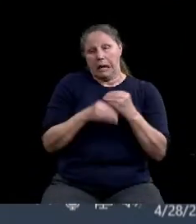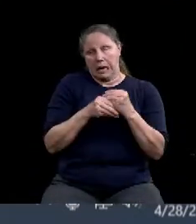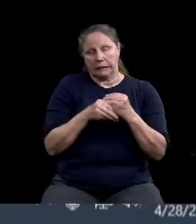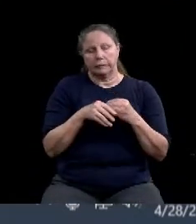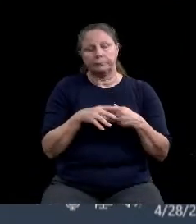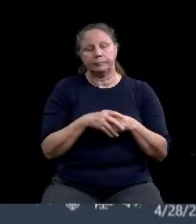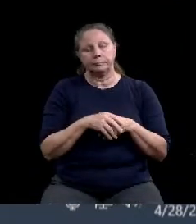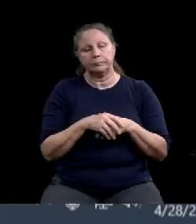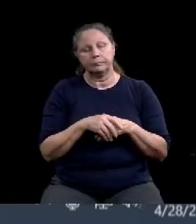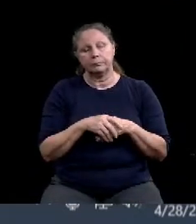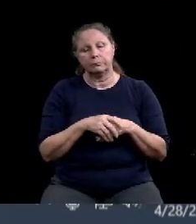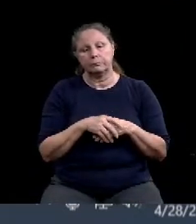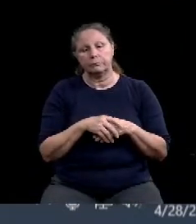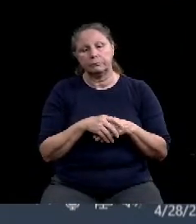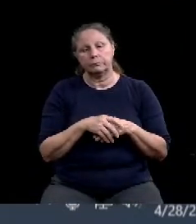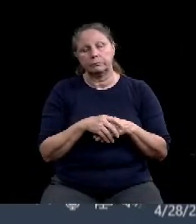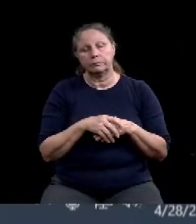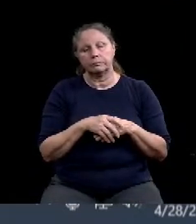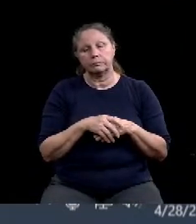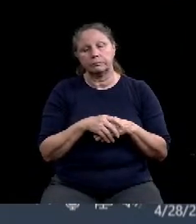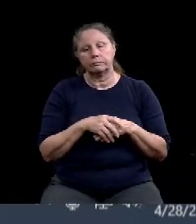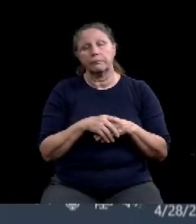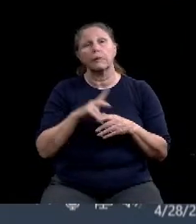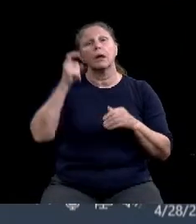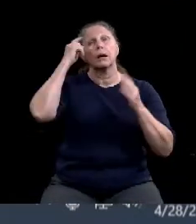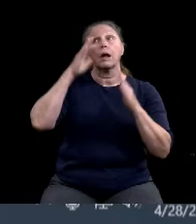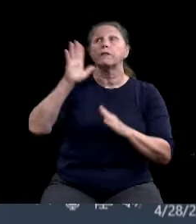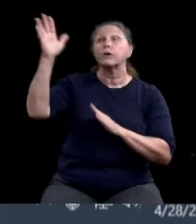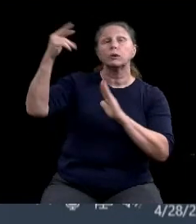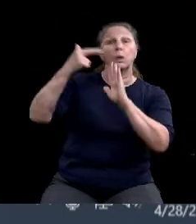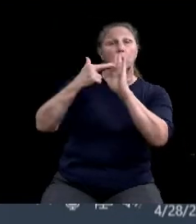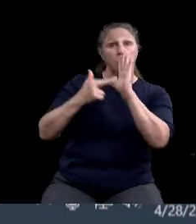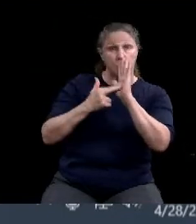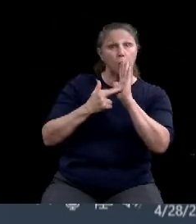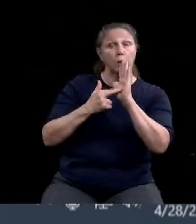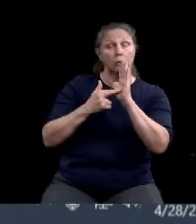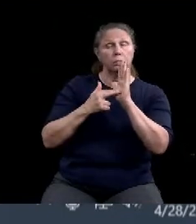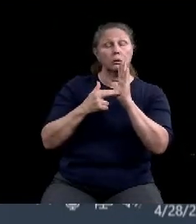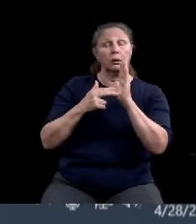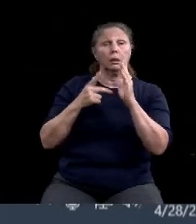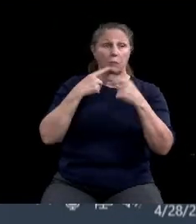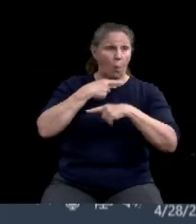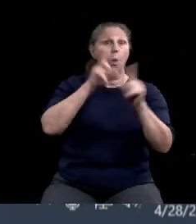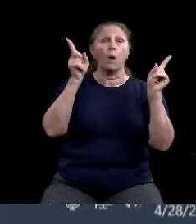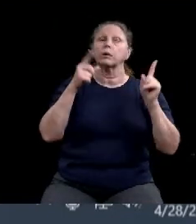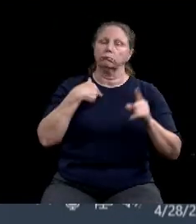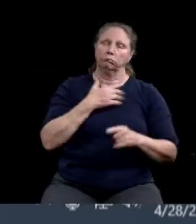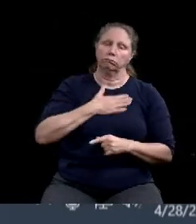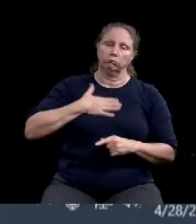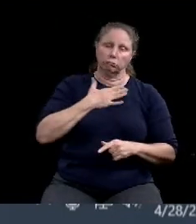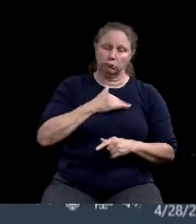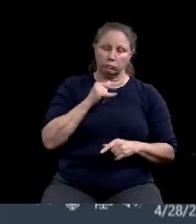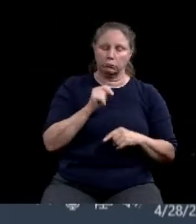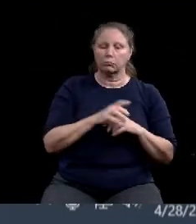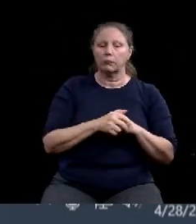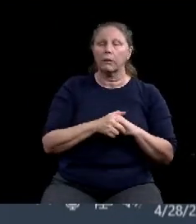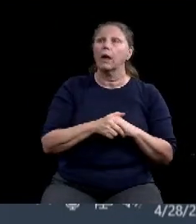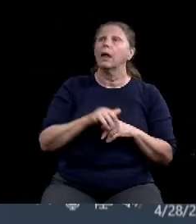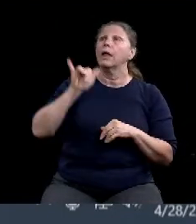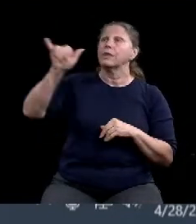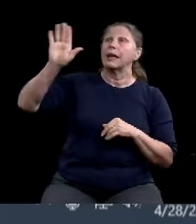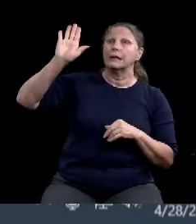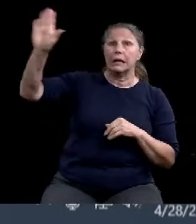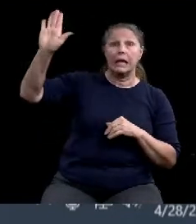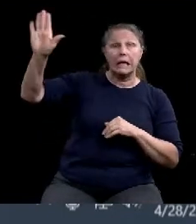Abbott's order. It, it does line up very closely with the phased approach that we were planning on taking if we had been given local control. And, um,